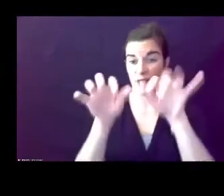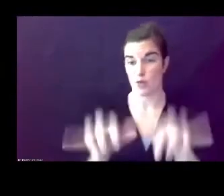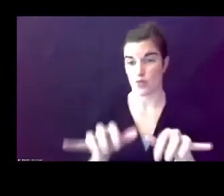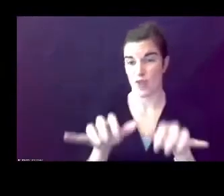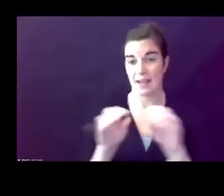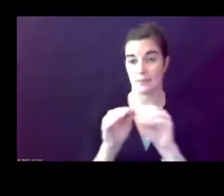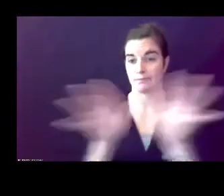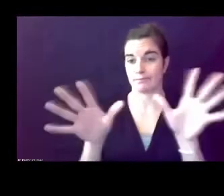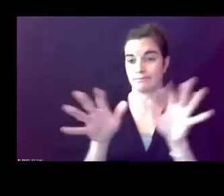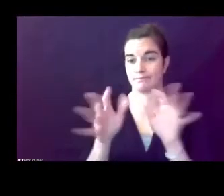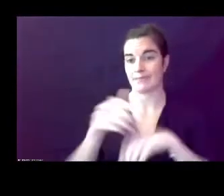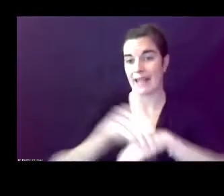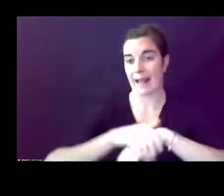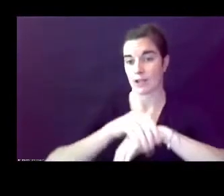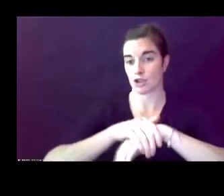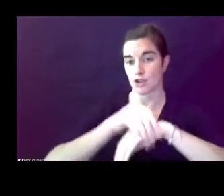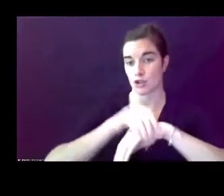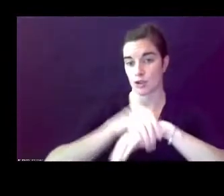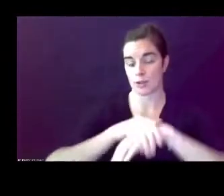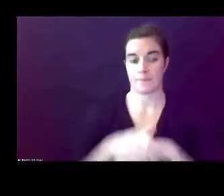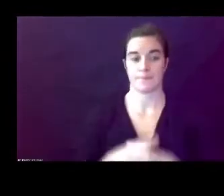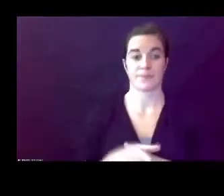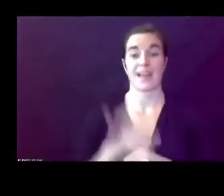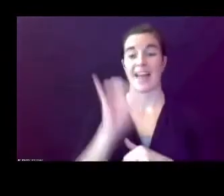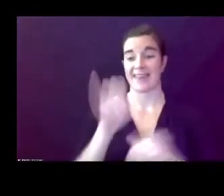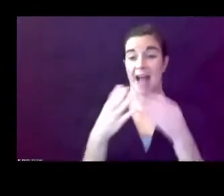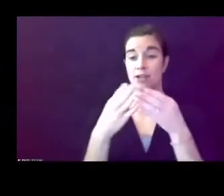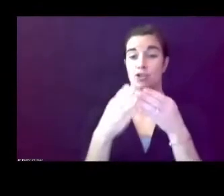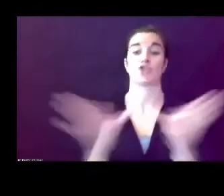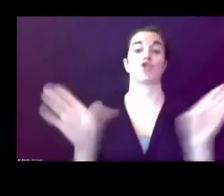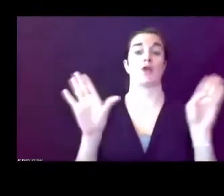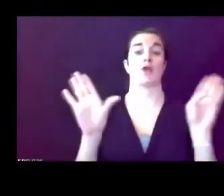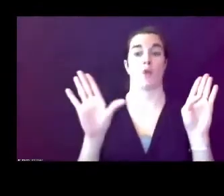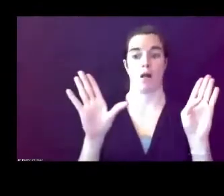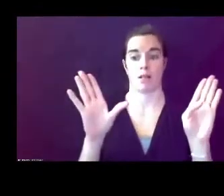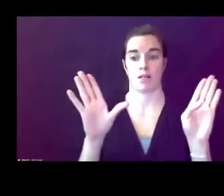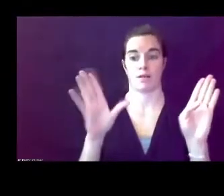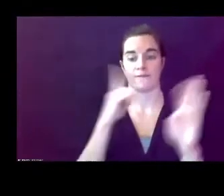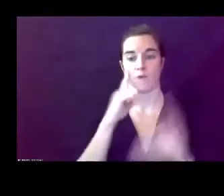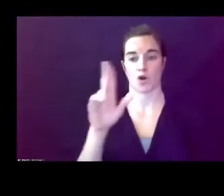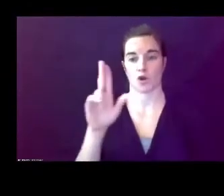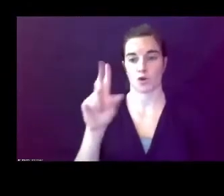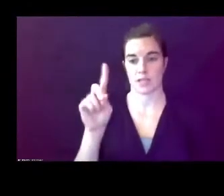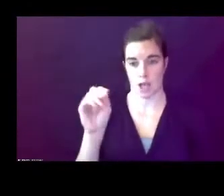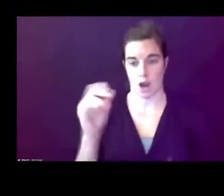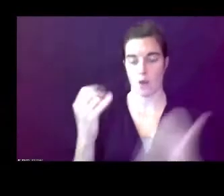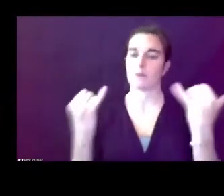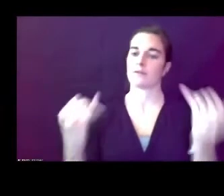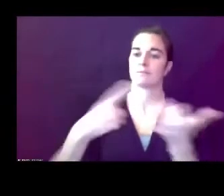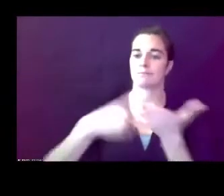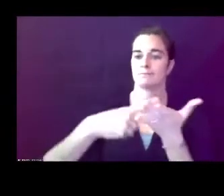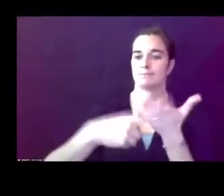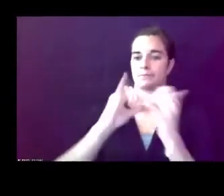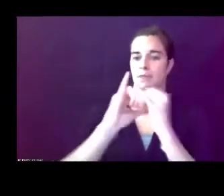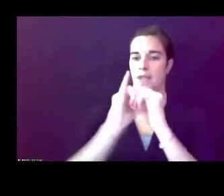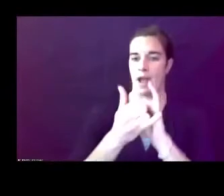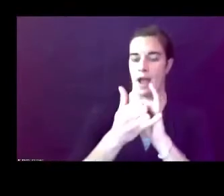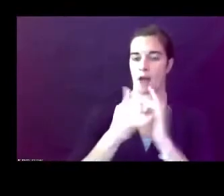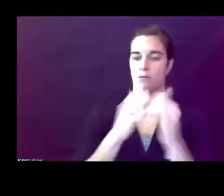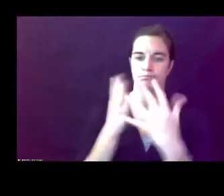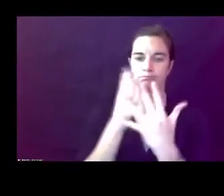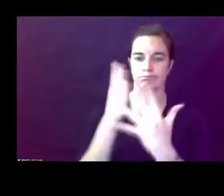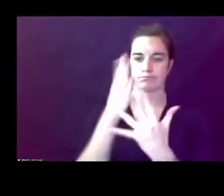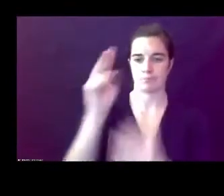english so that concludes the overview of the udo we'll now go over how to navigate the map of the current and